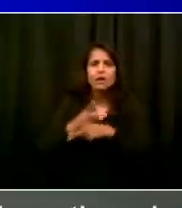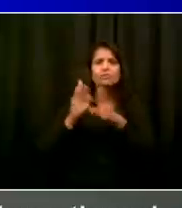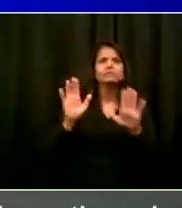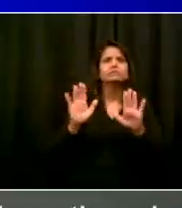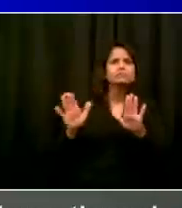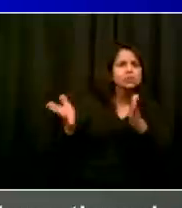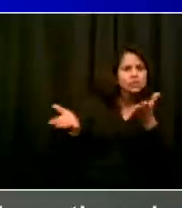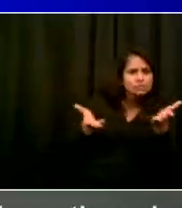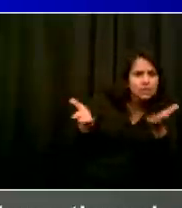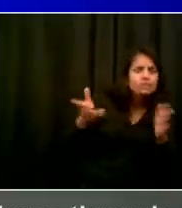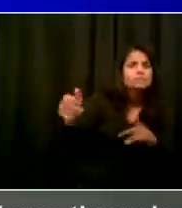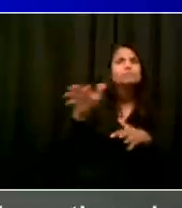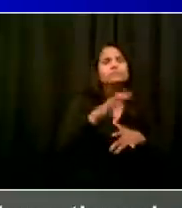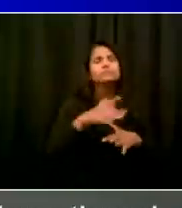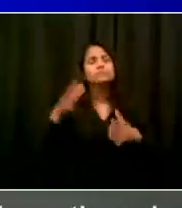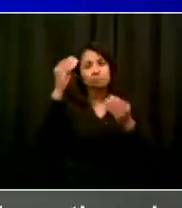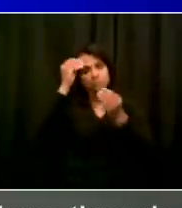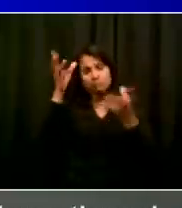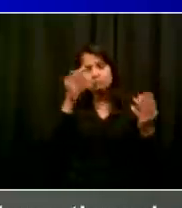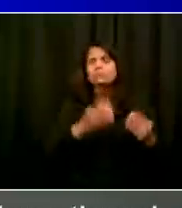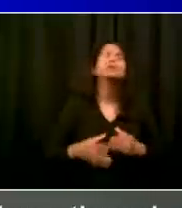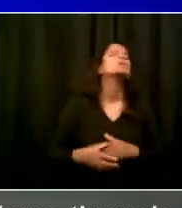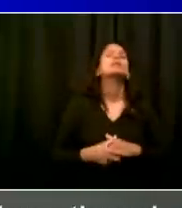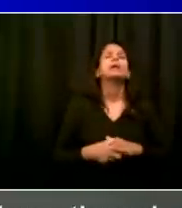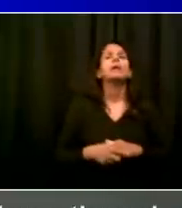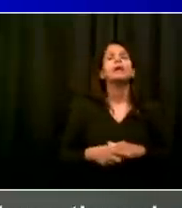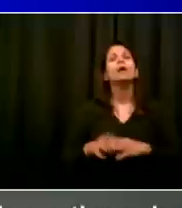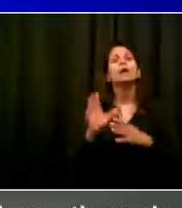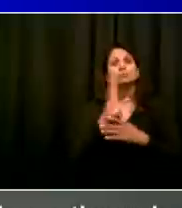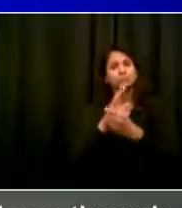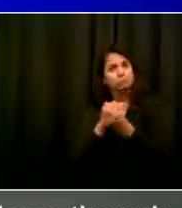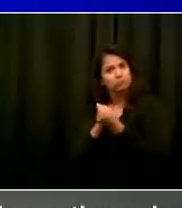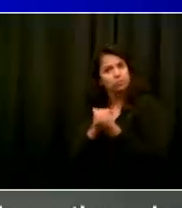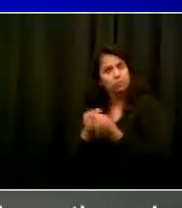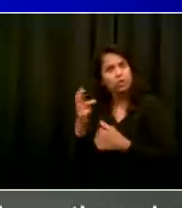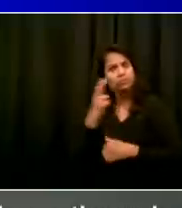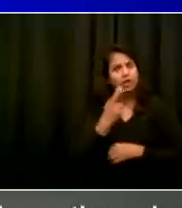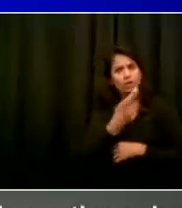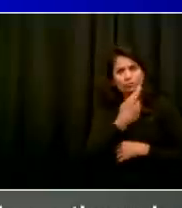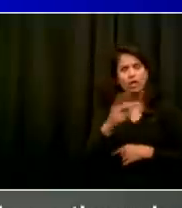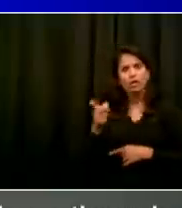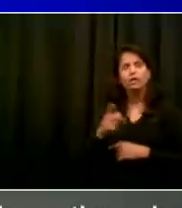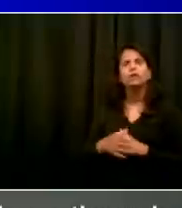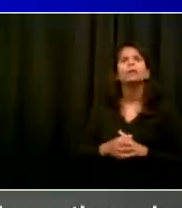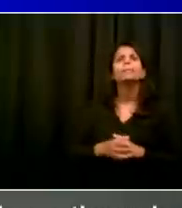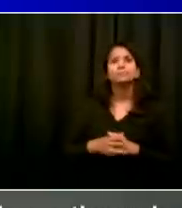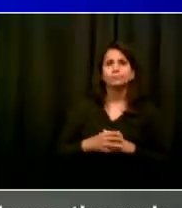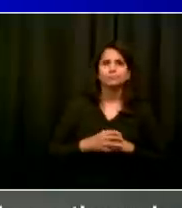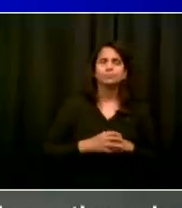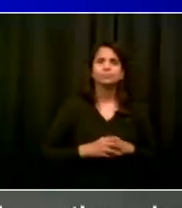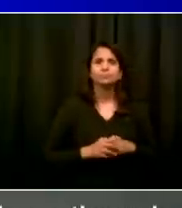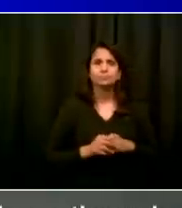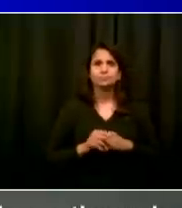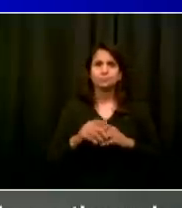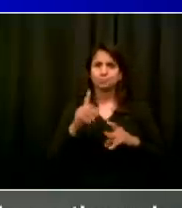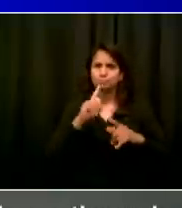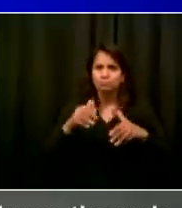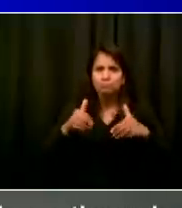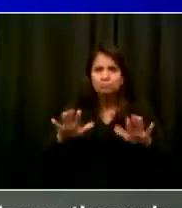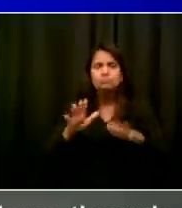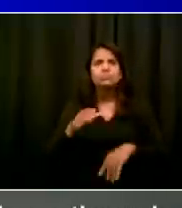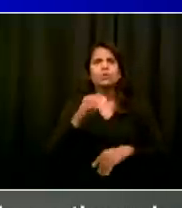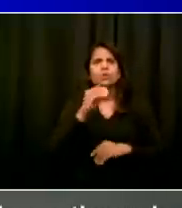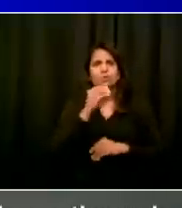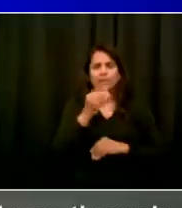We want to support this industry, but it has to be done safely. And I know, as always, restaurant owners and employees have